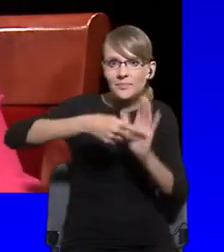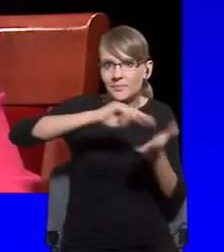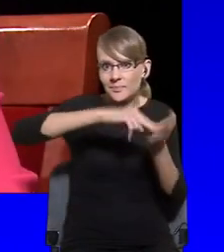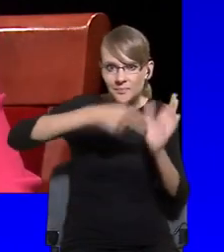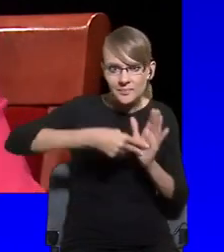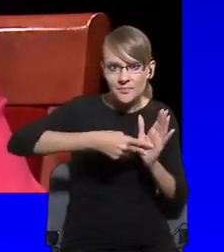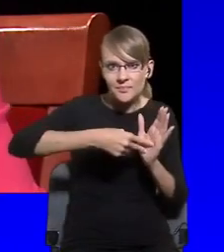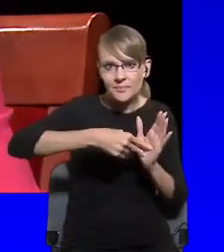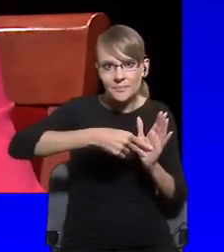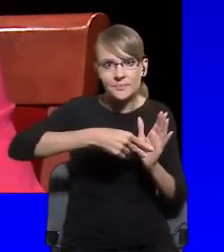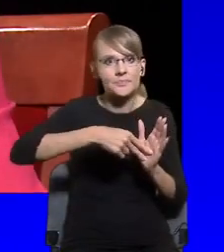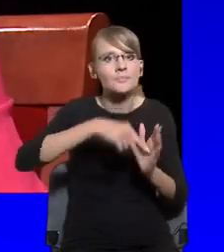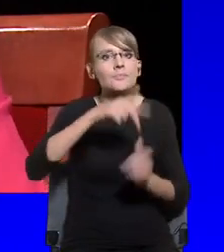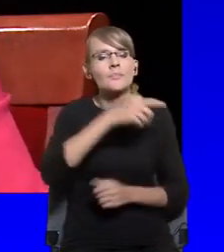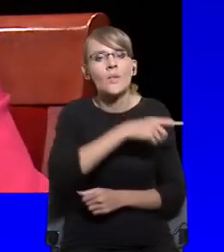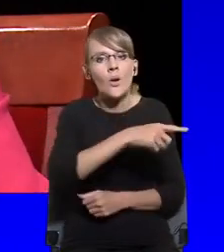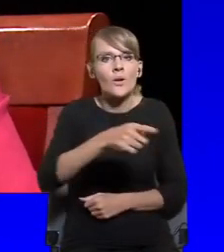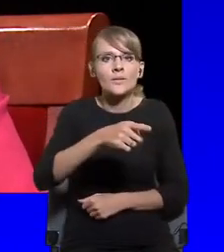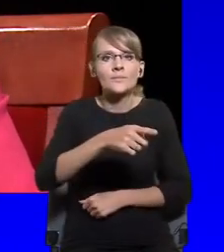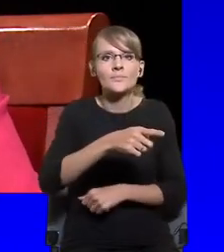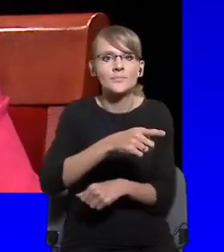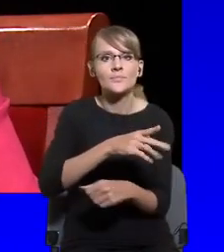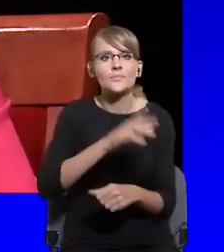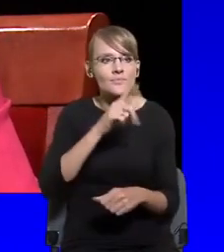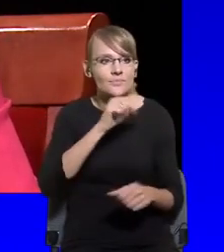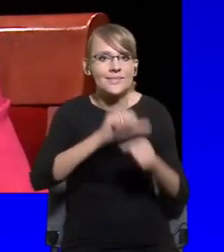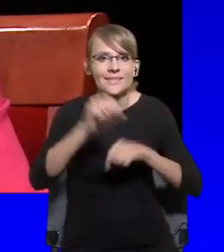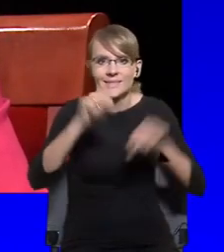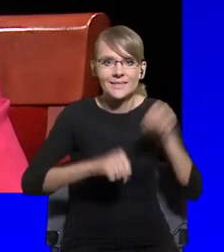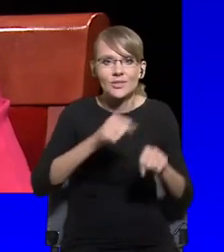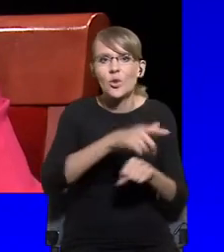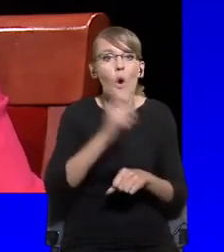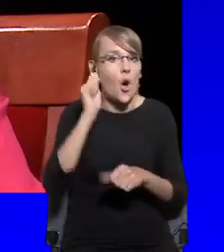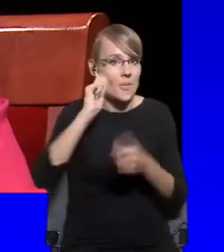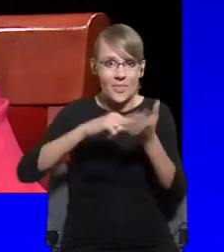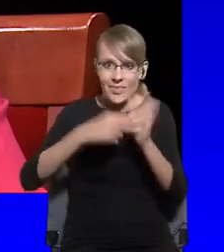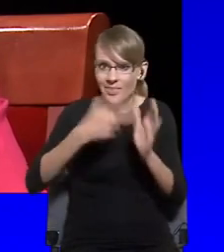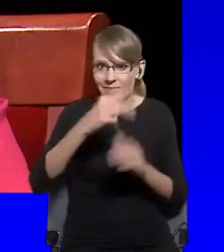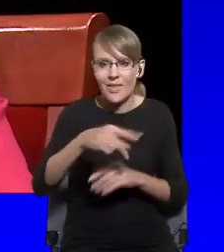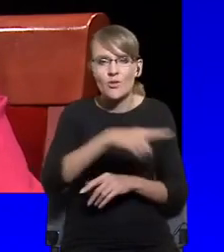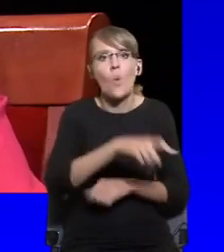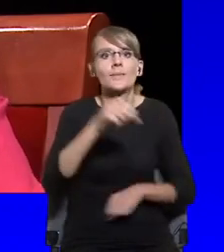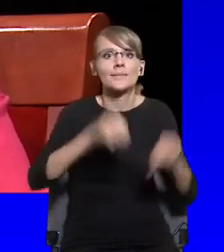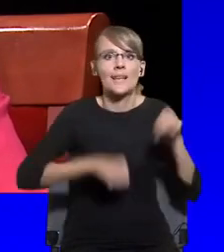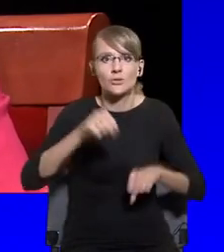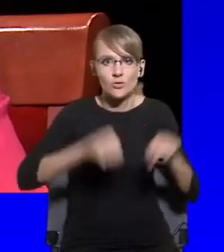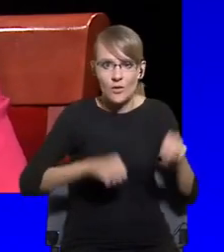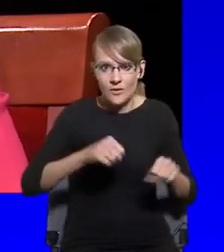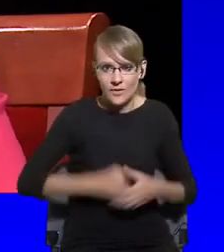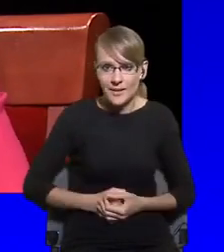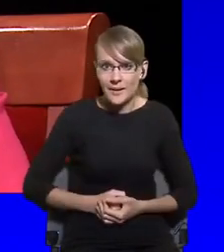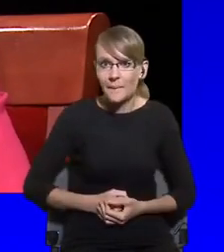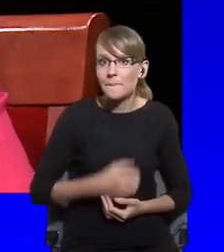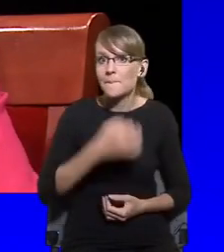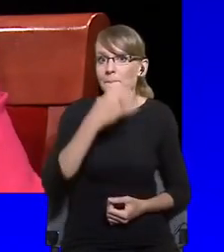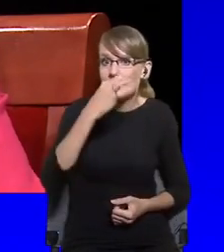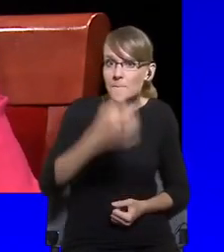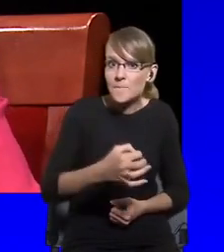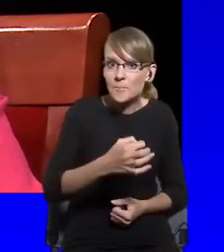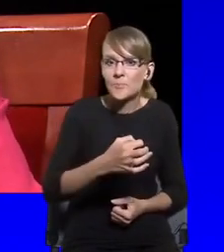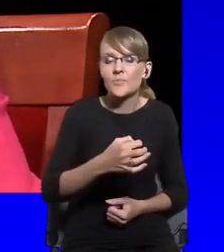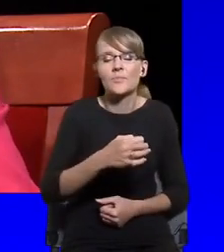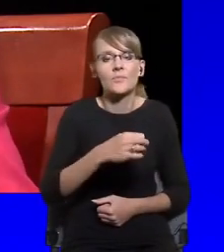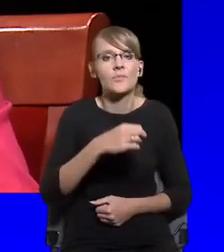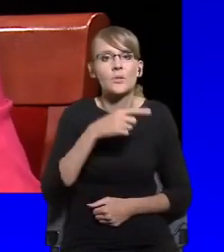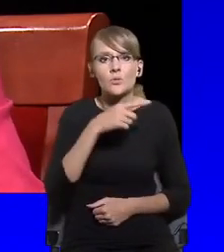judges dancing to the rule of law. So, the question is to what extent, when we have the lockdowns,